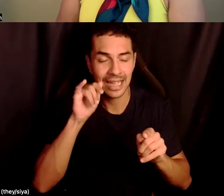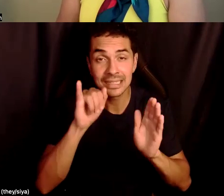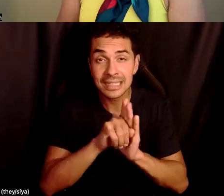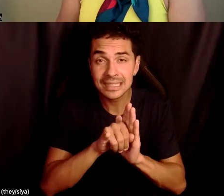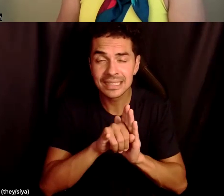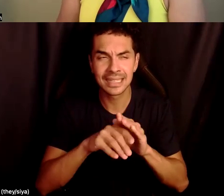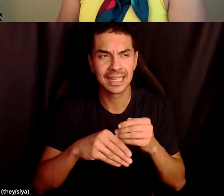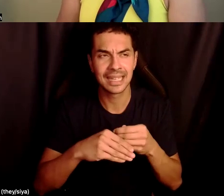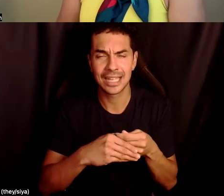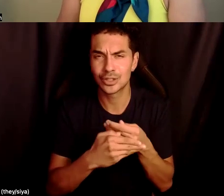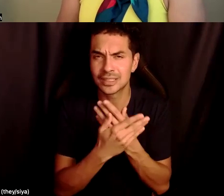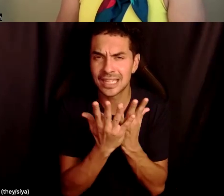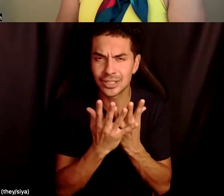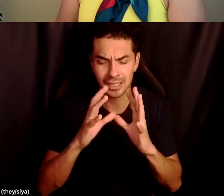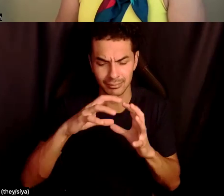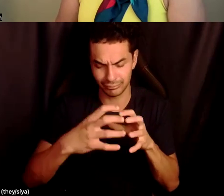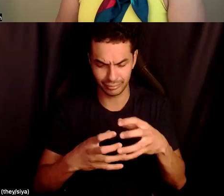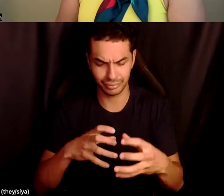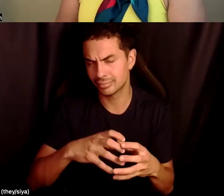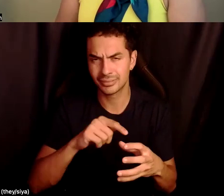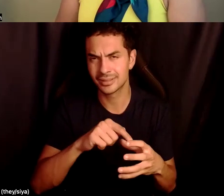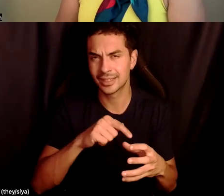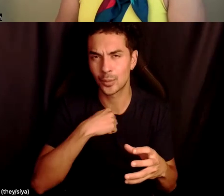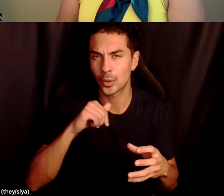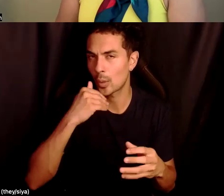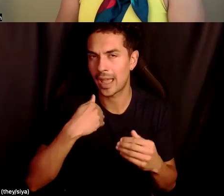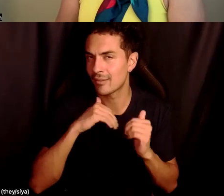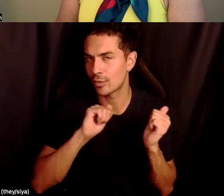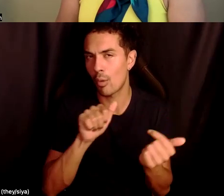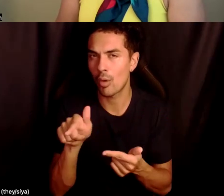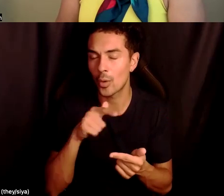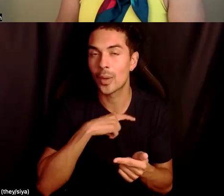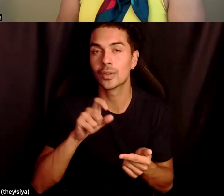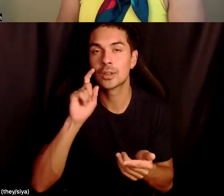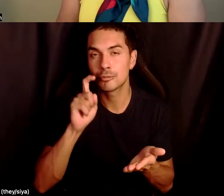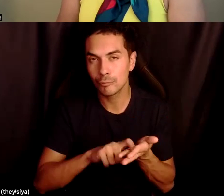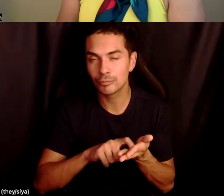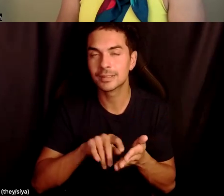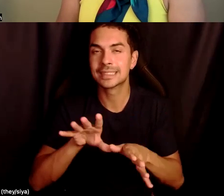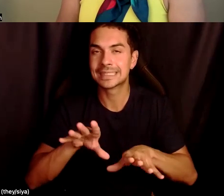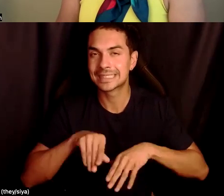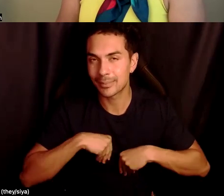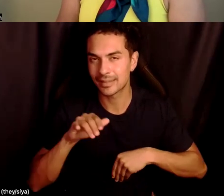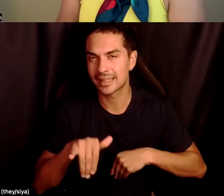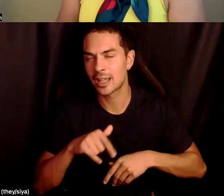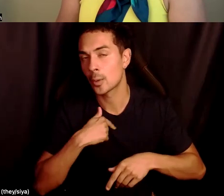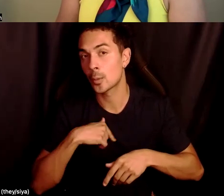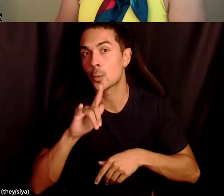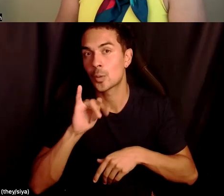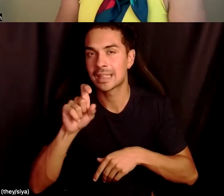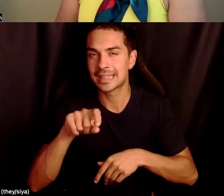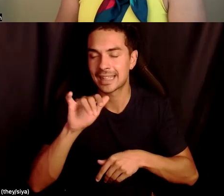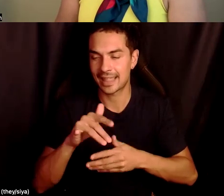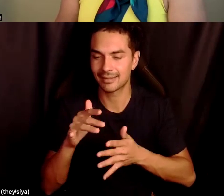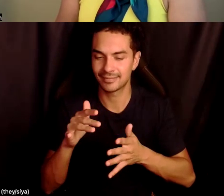hold, we don't hold them all, right? And we recognize and acknowledge that. And that's why, um, we really need that